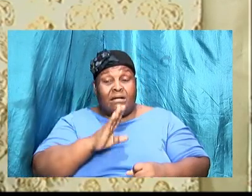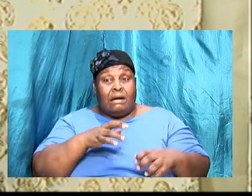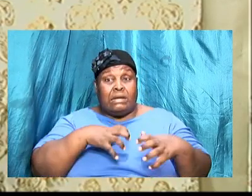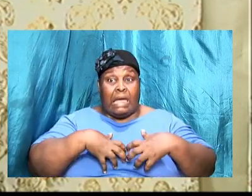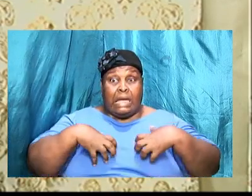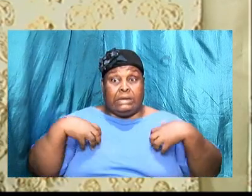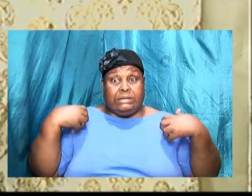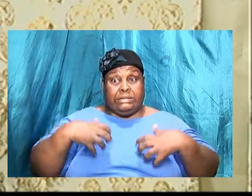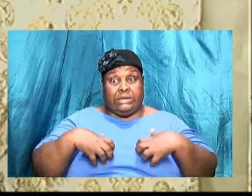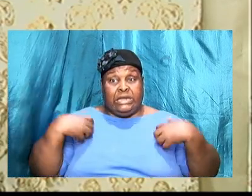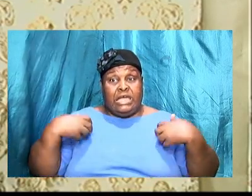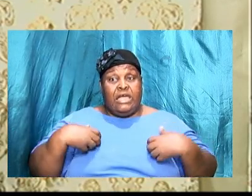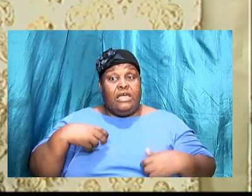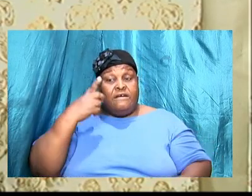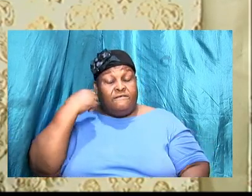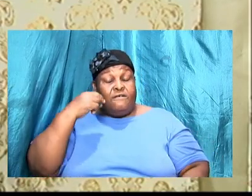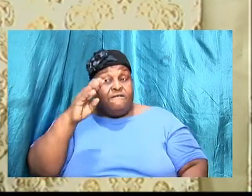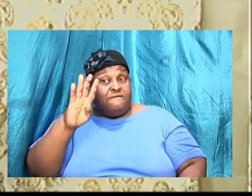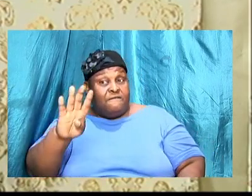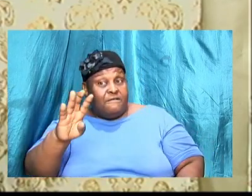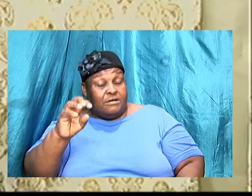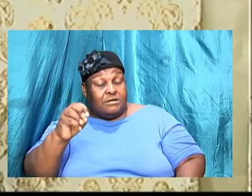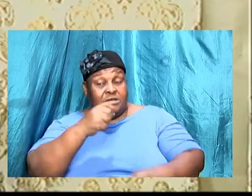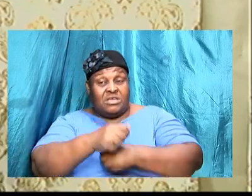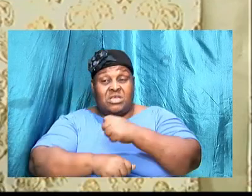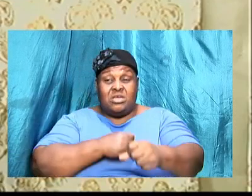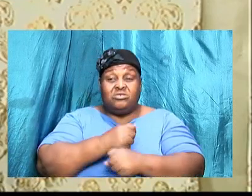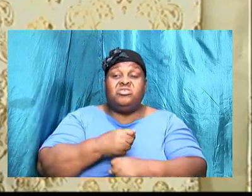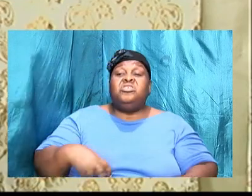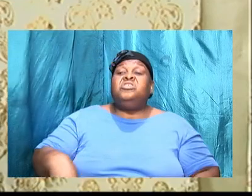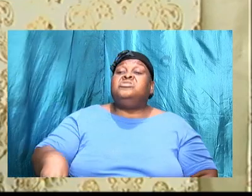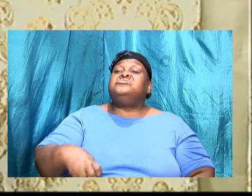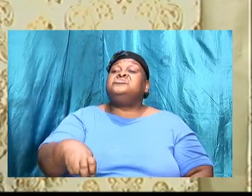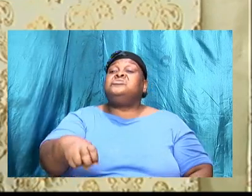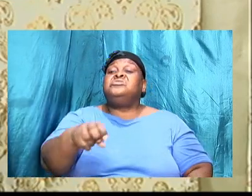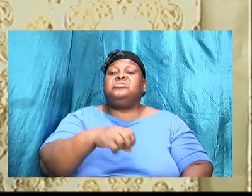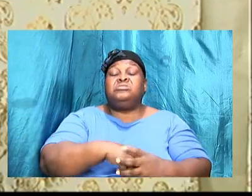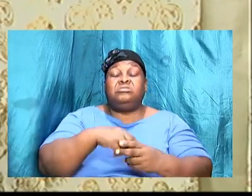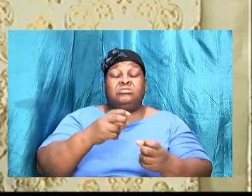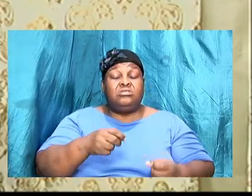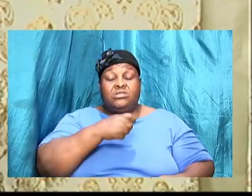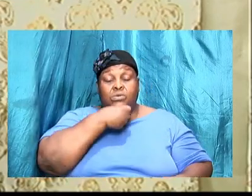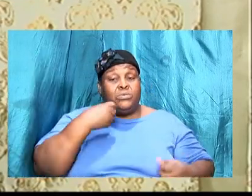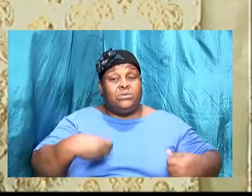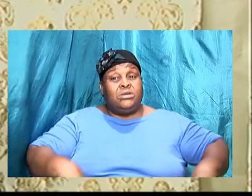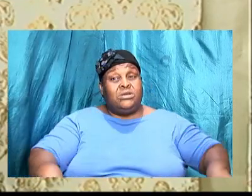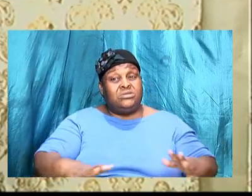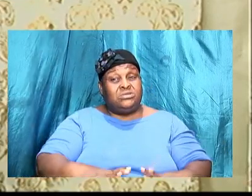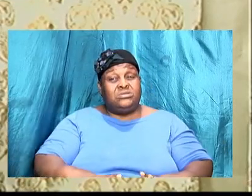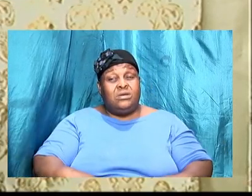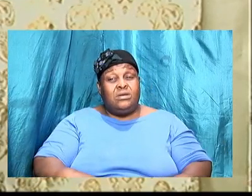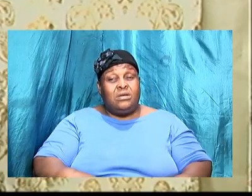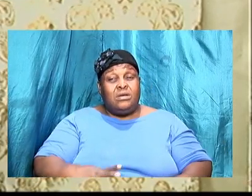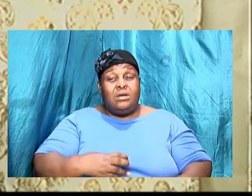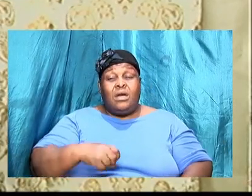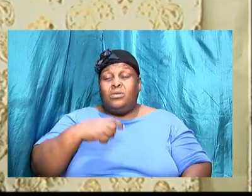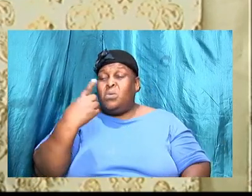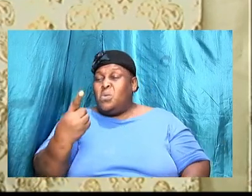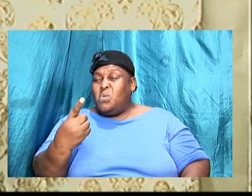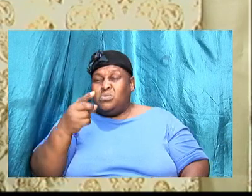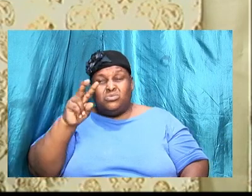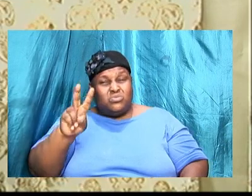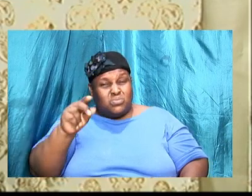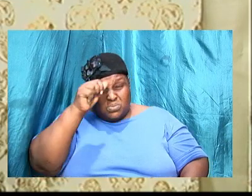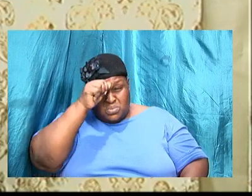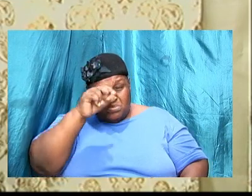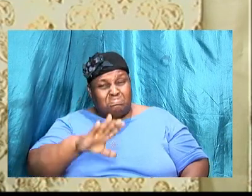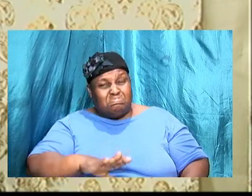wilderness. And only two from that group entered into the promised